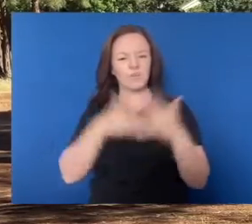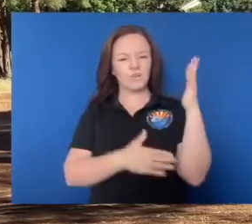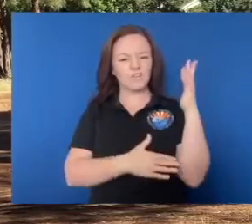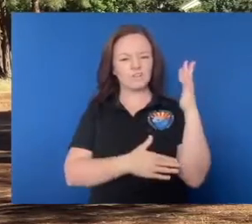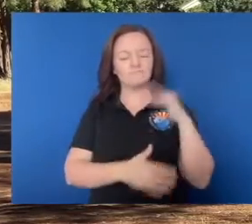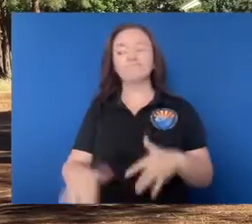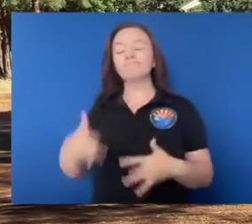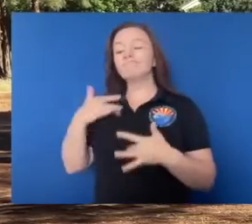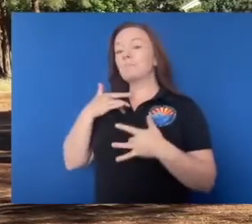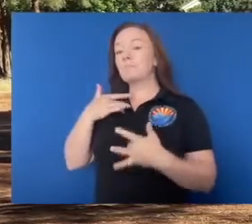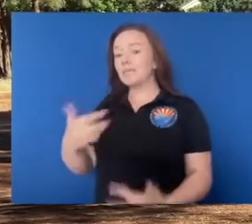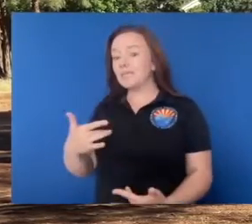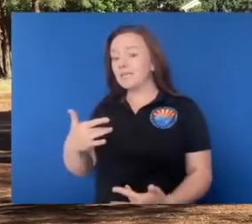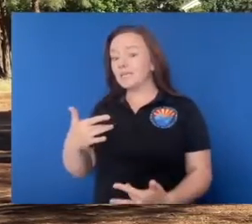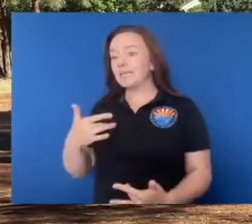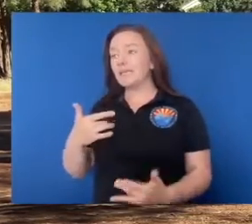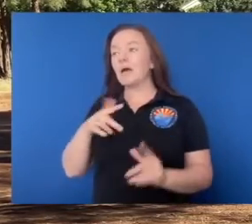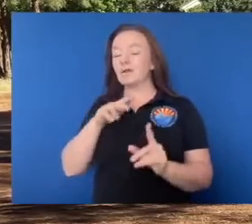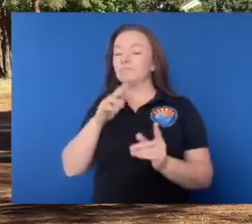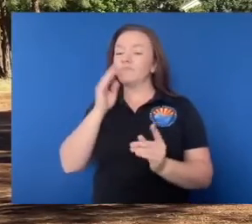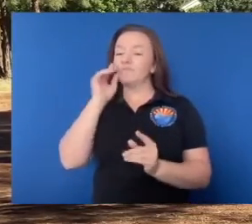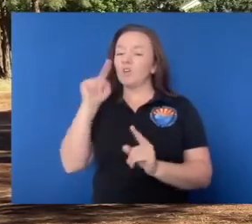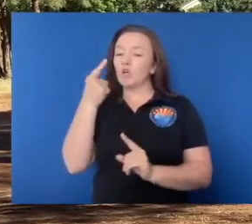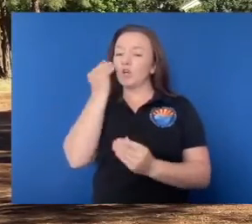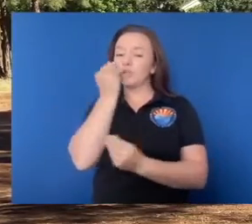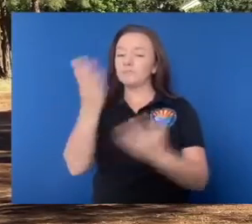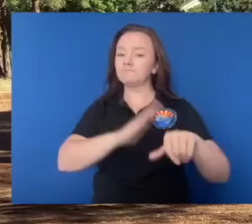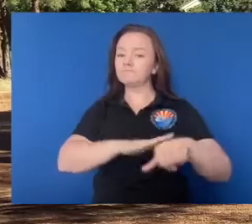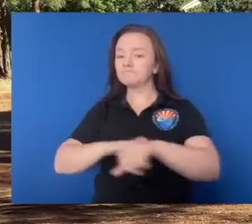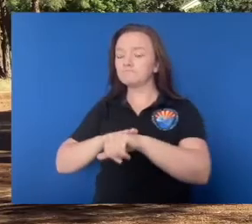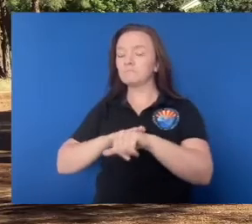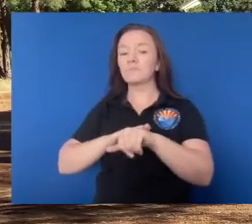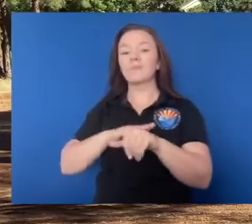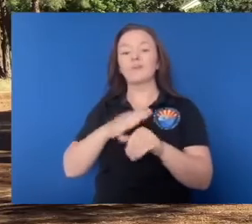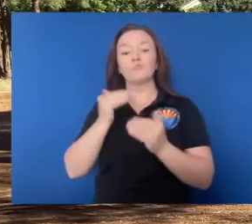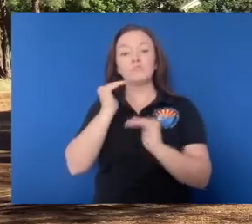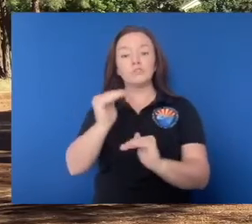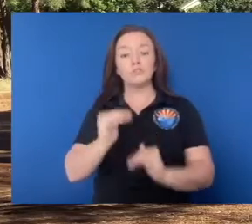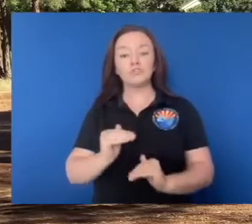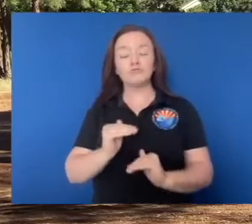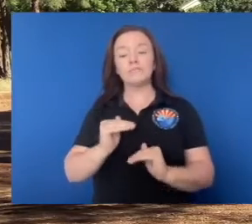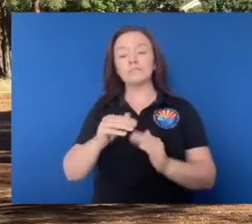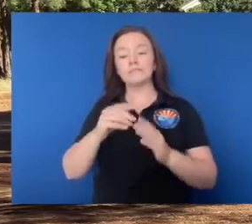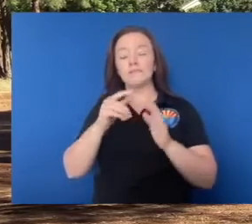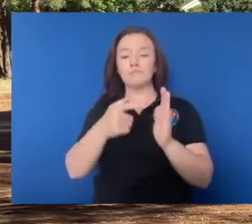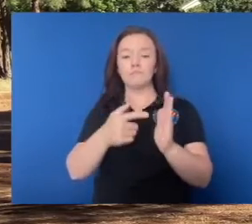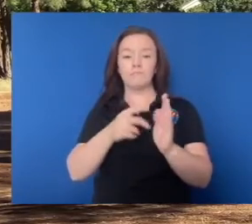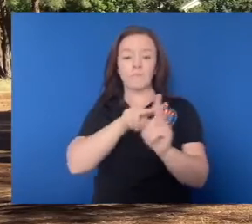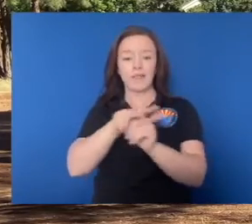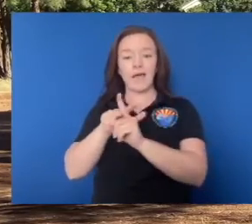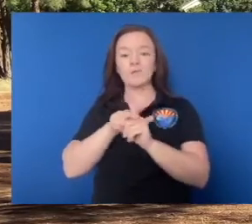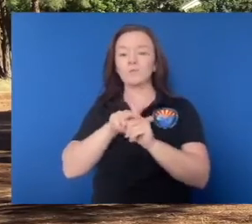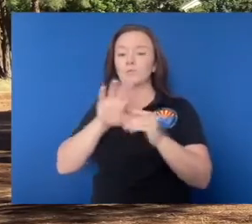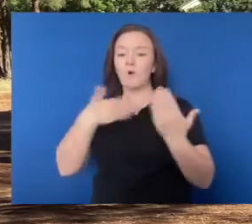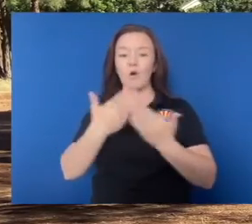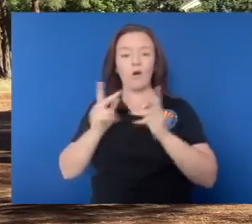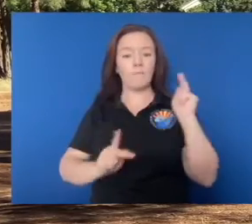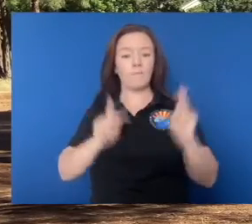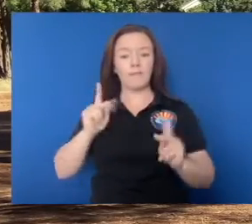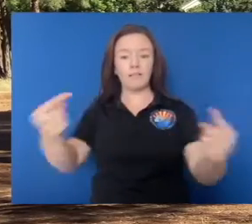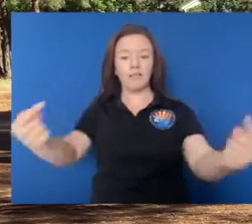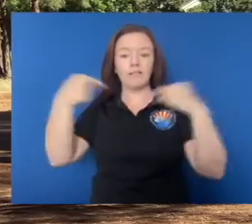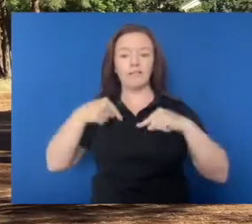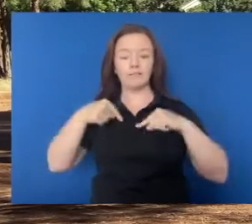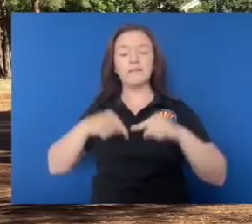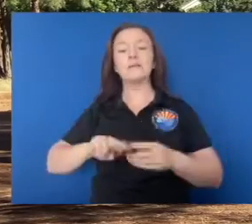restrictions, I want to start this. They apply to not only our distant visitors, but our local visitors too. When we're in stage one